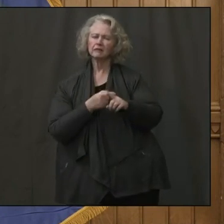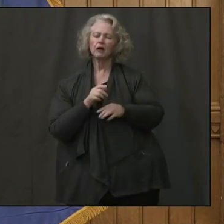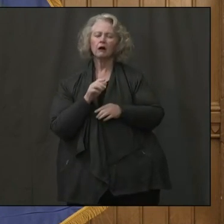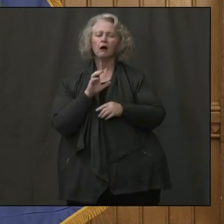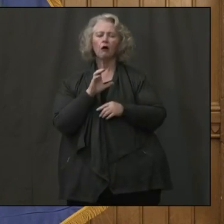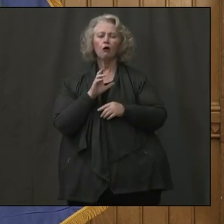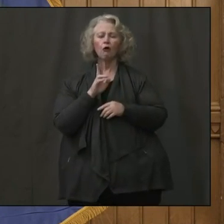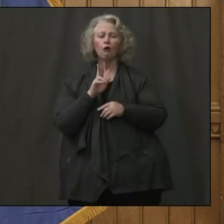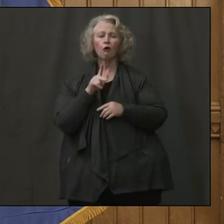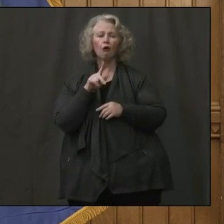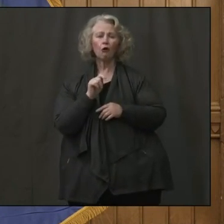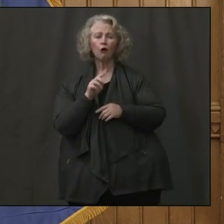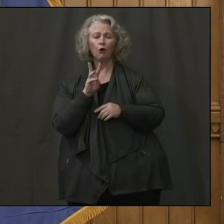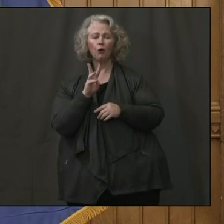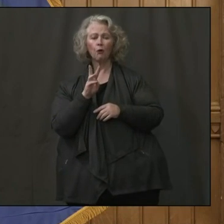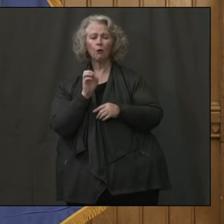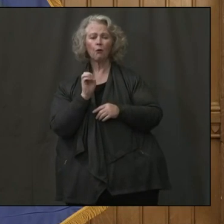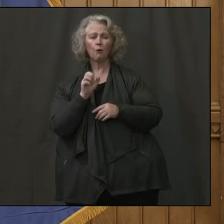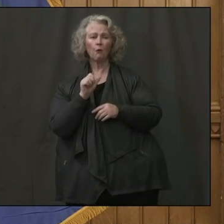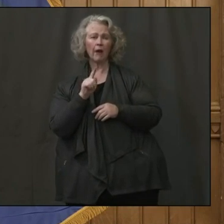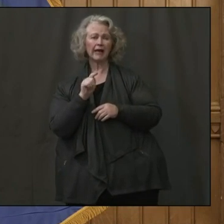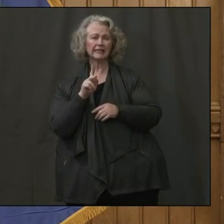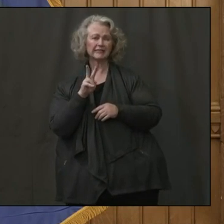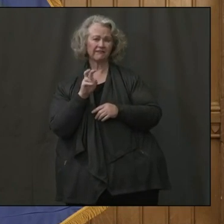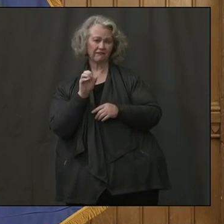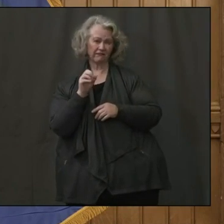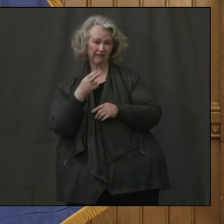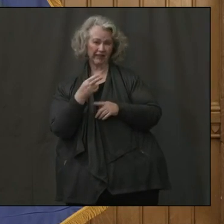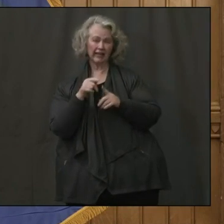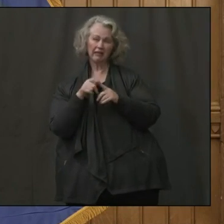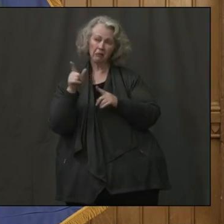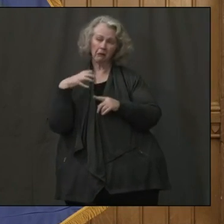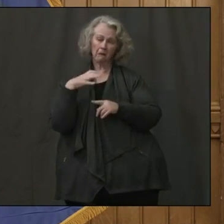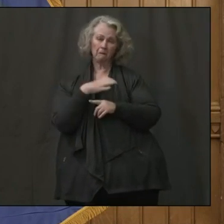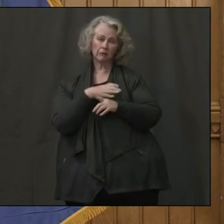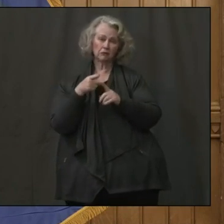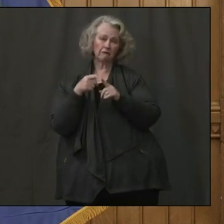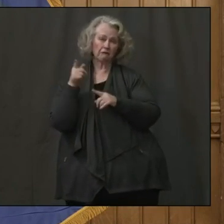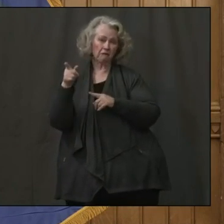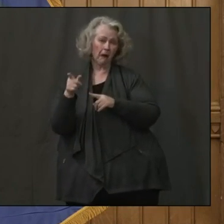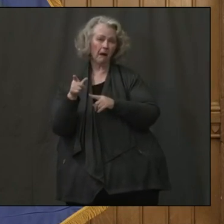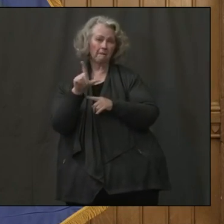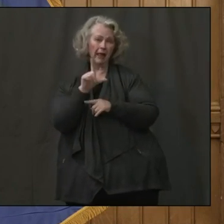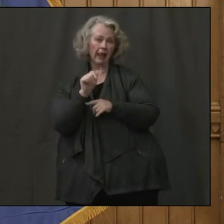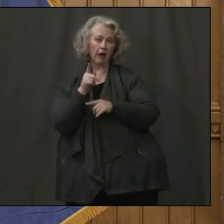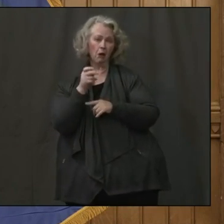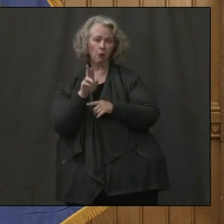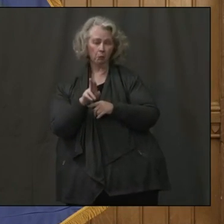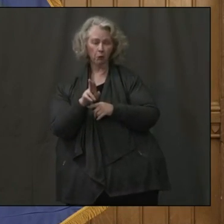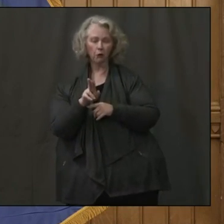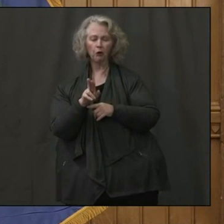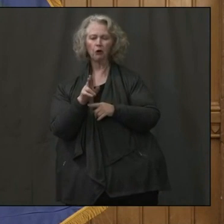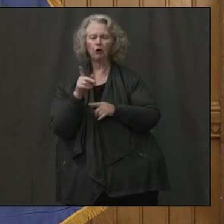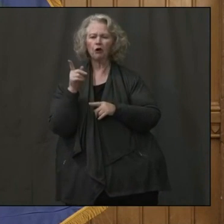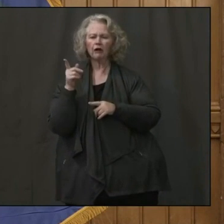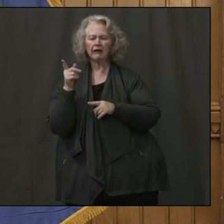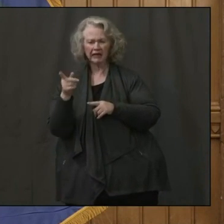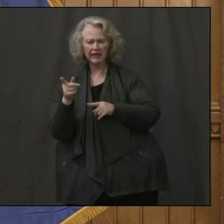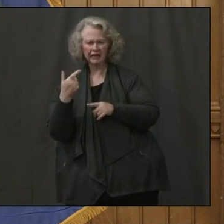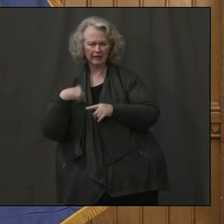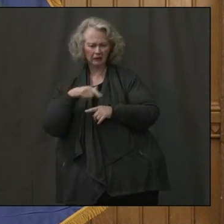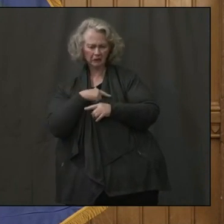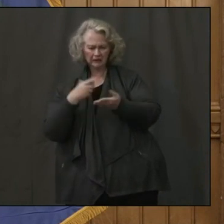our commissioner over in labor, just put it into some perspective for me during our unified command call.